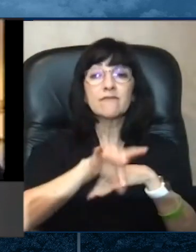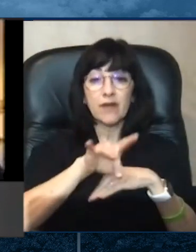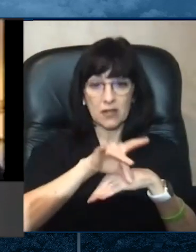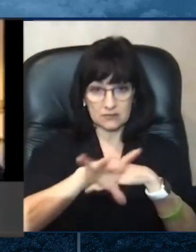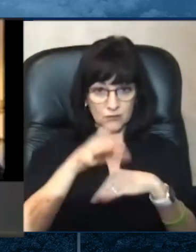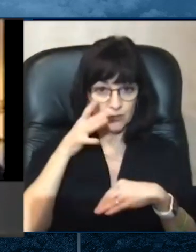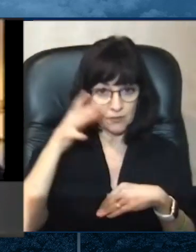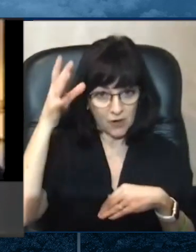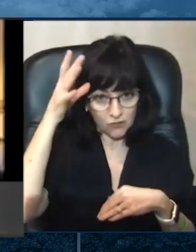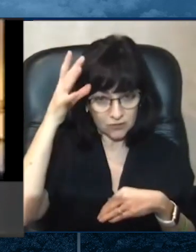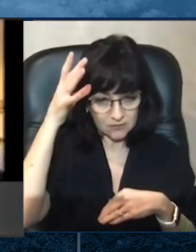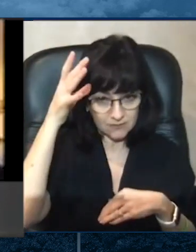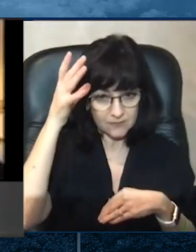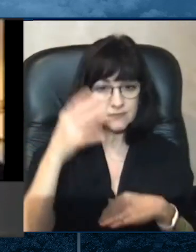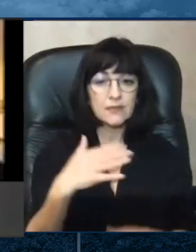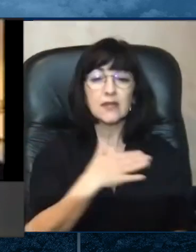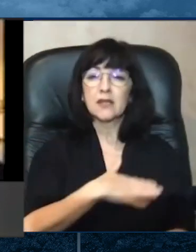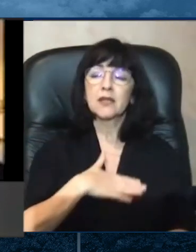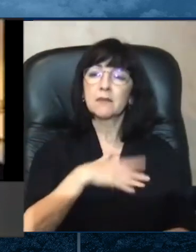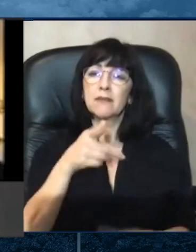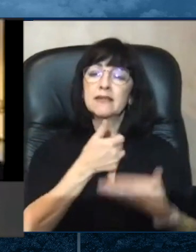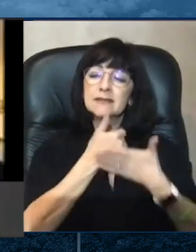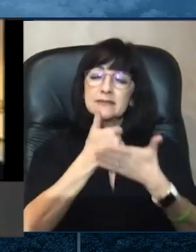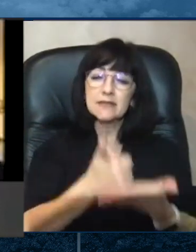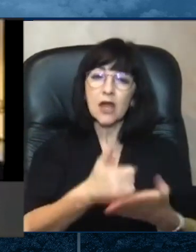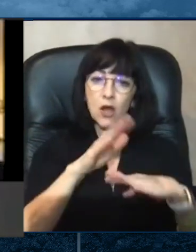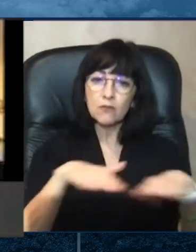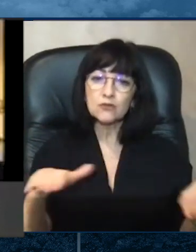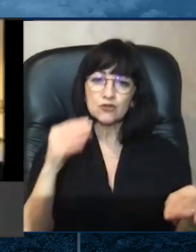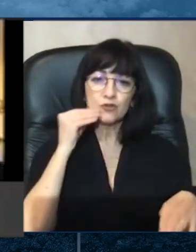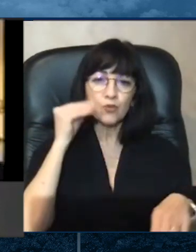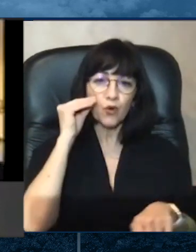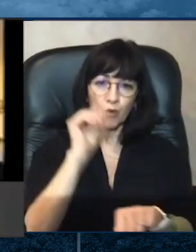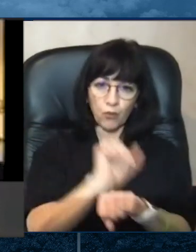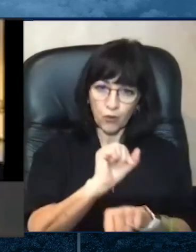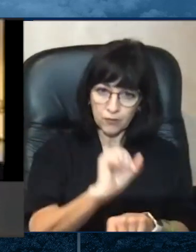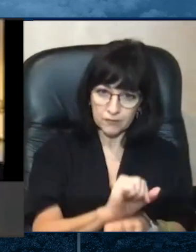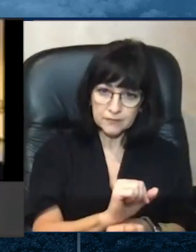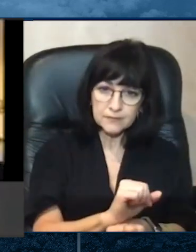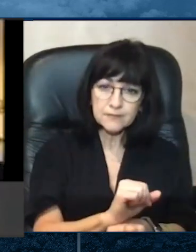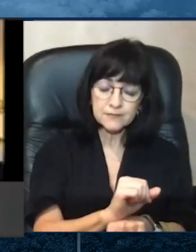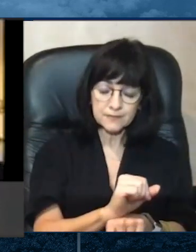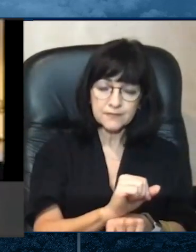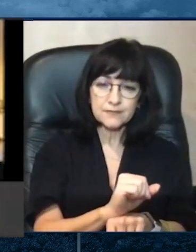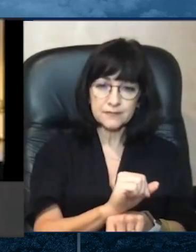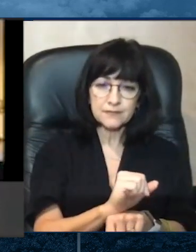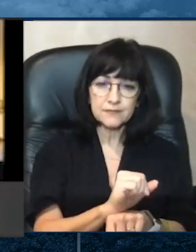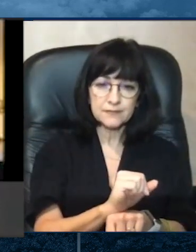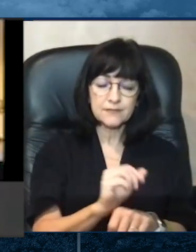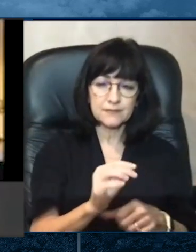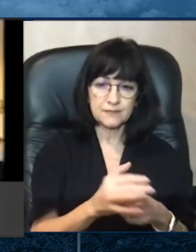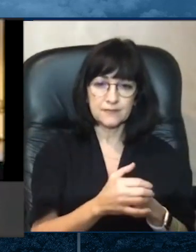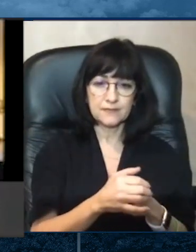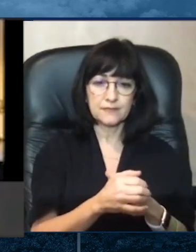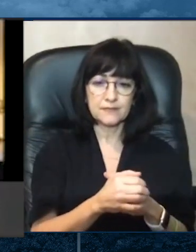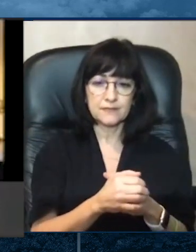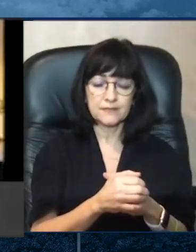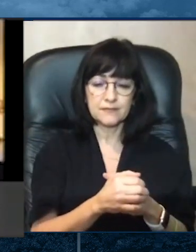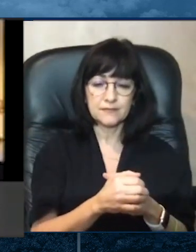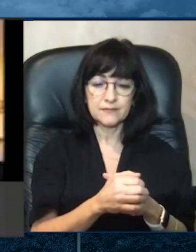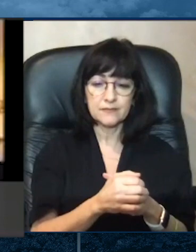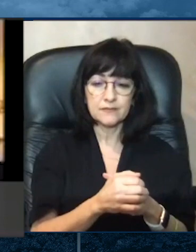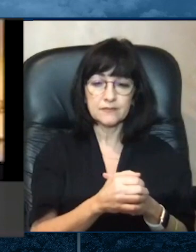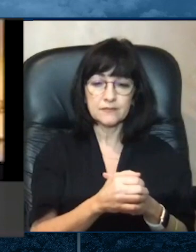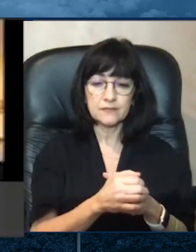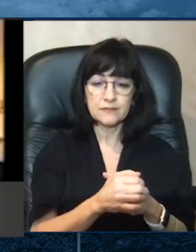the schoolwork that they send the districts. Because